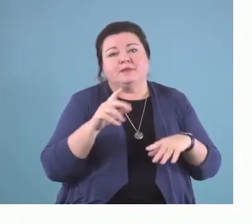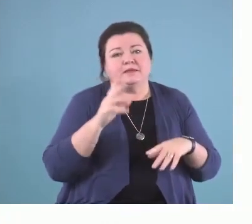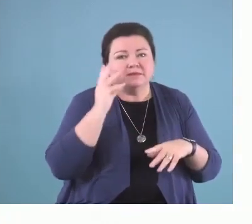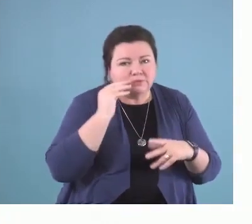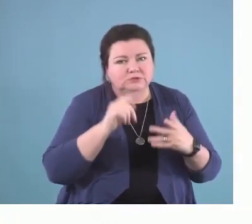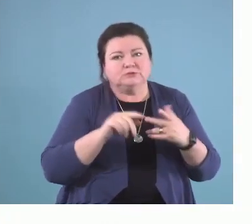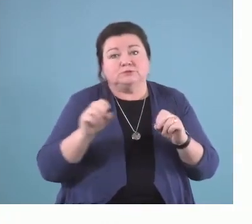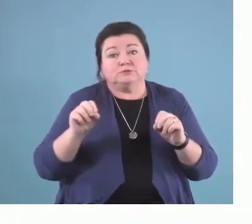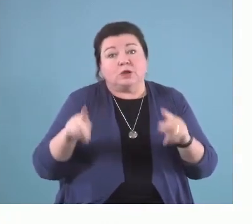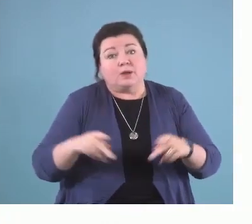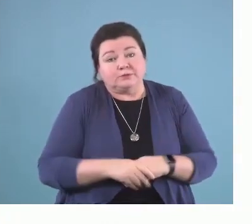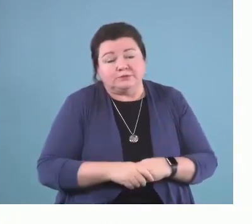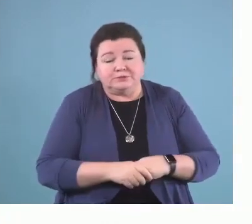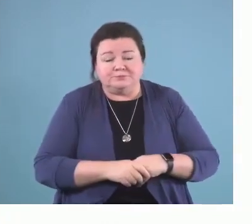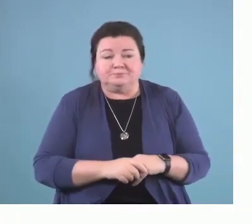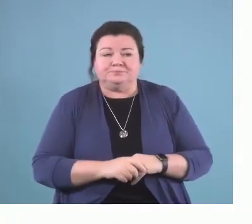Next slide, please.